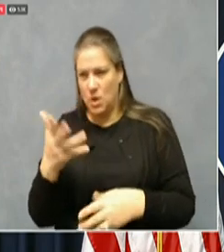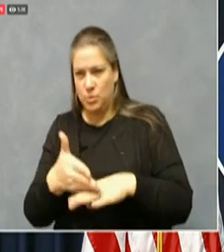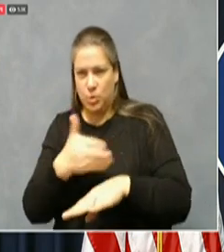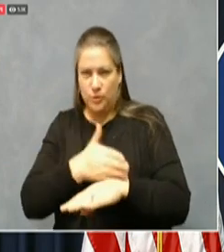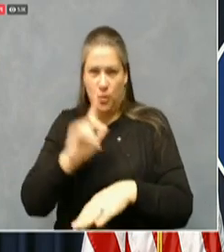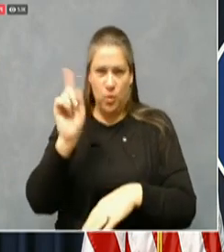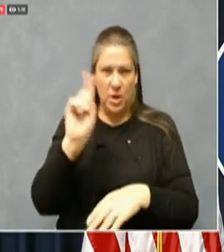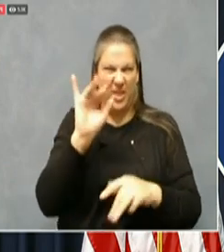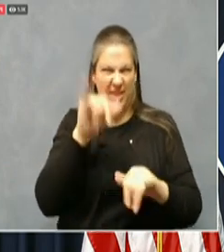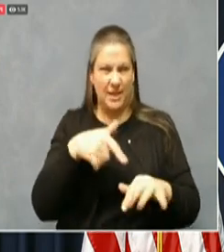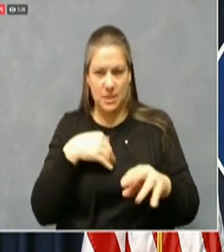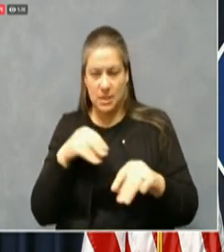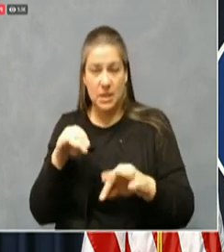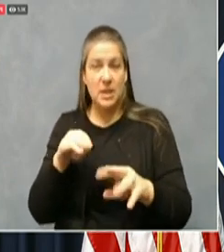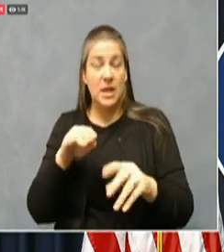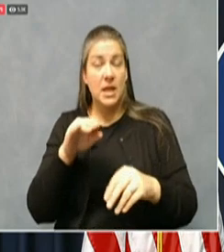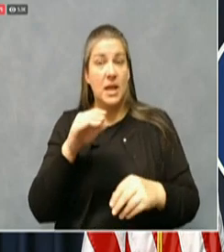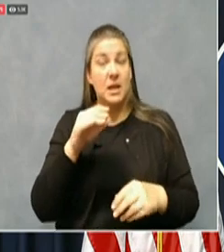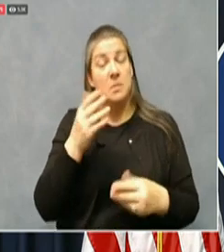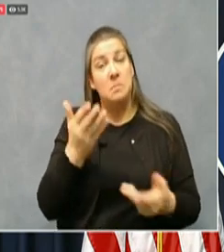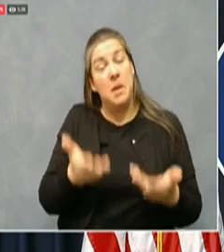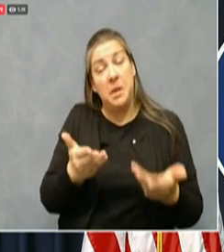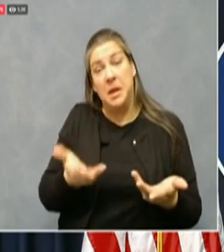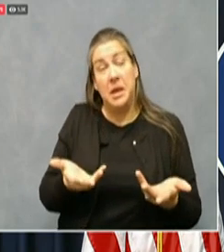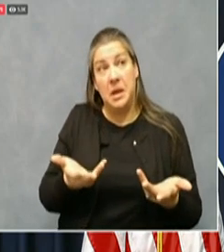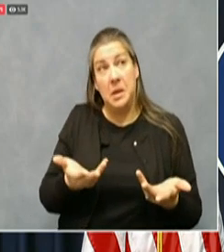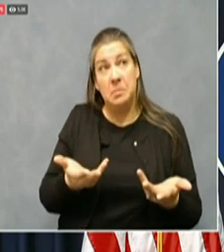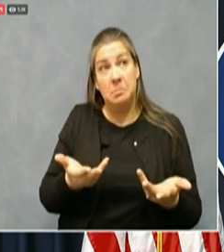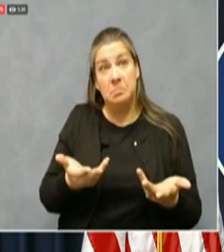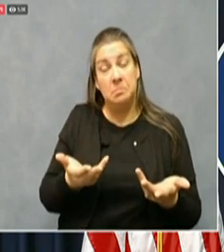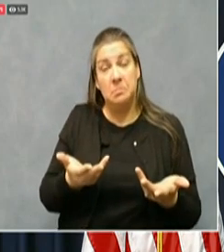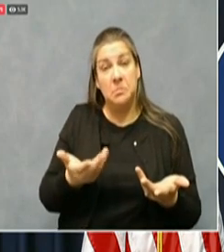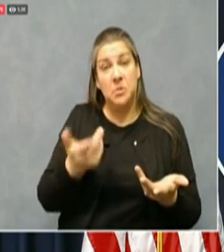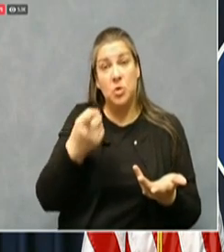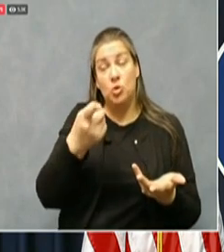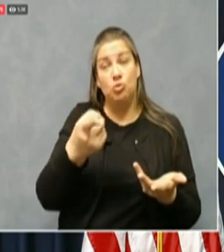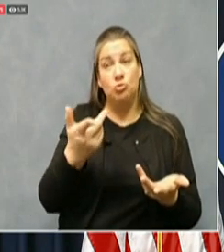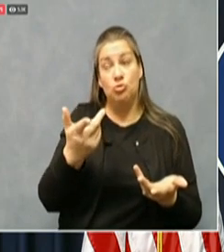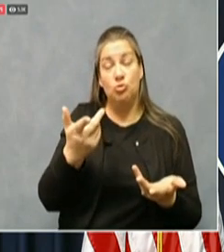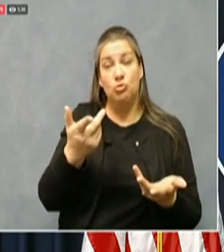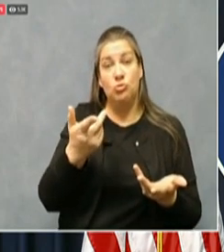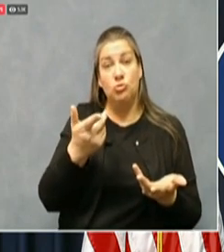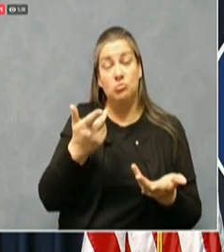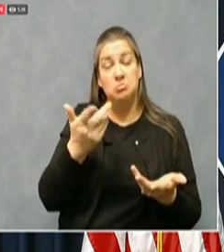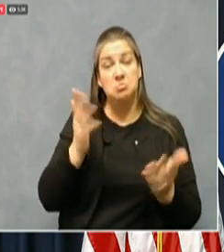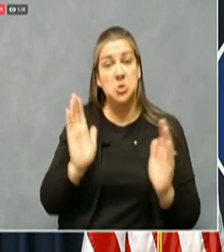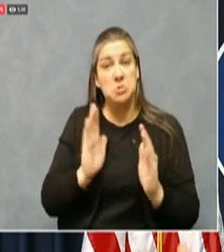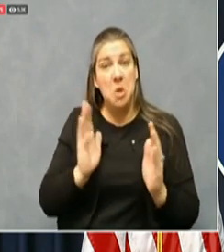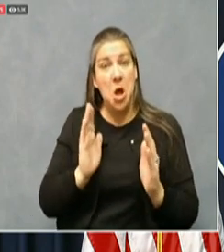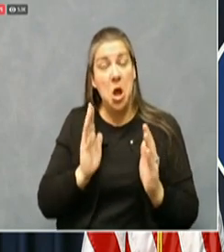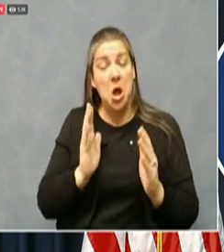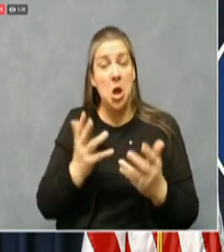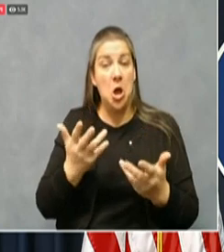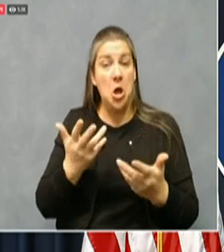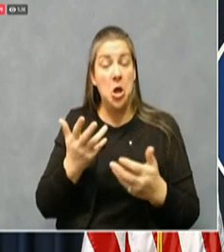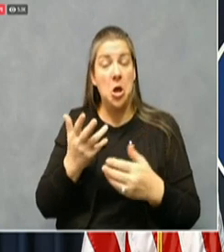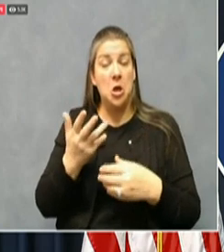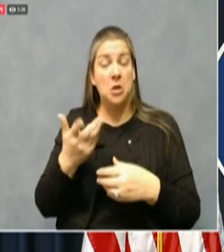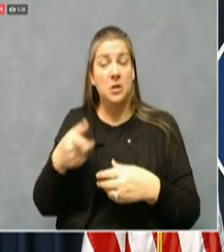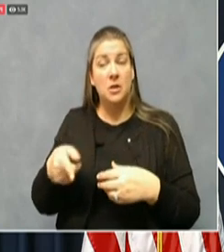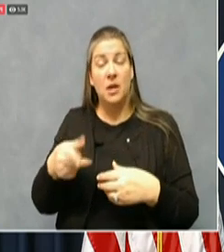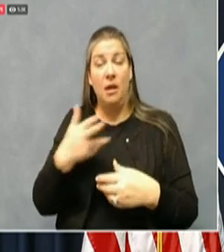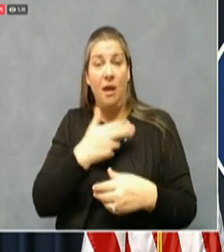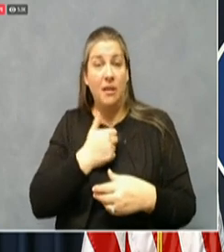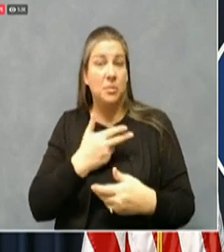provider that may be in a third or a fourth round that comes out, you'll benefit from all the knowledge of everybody who